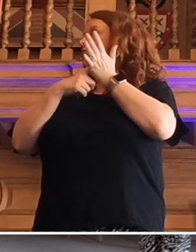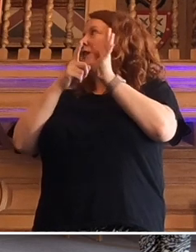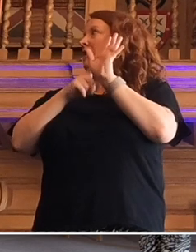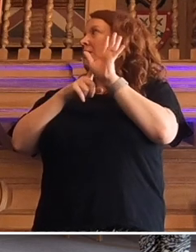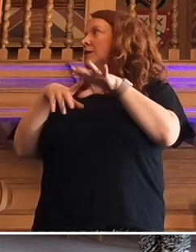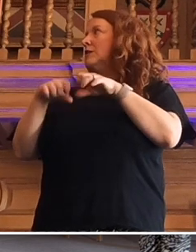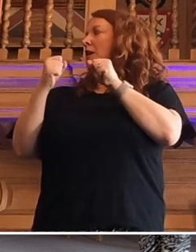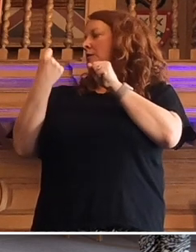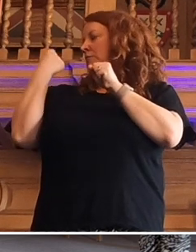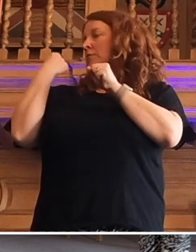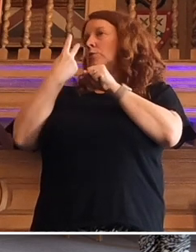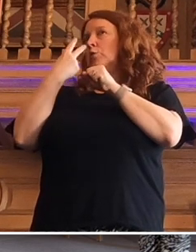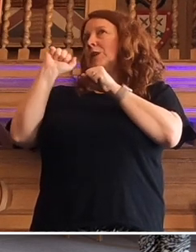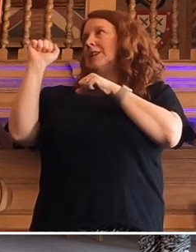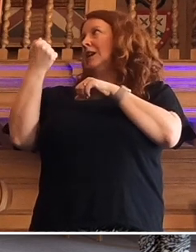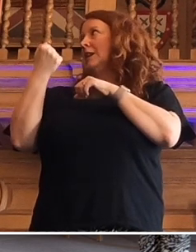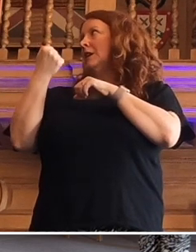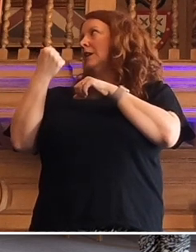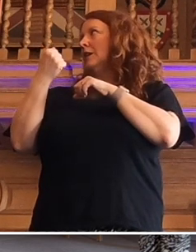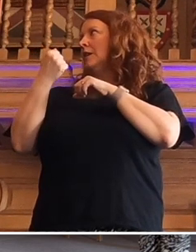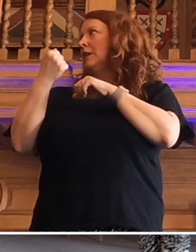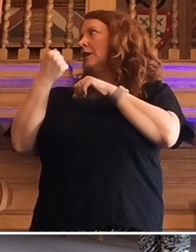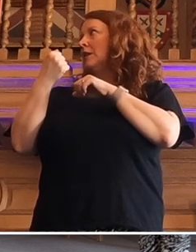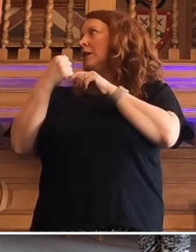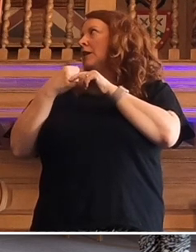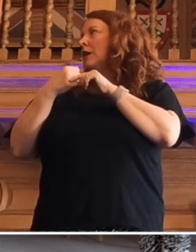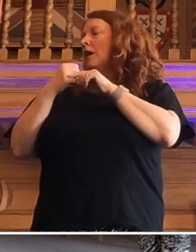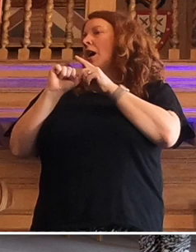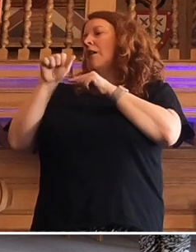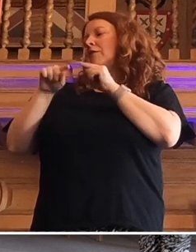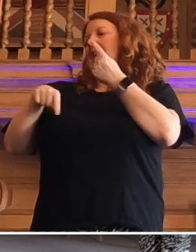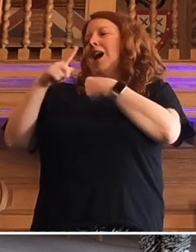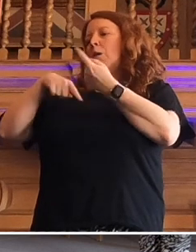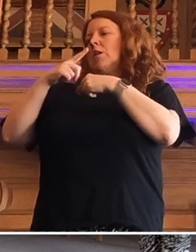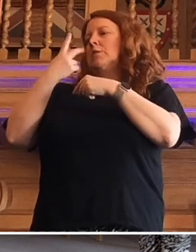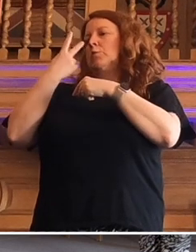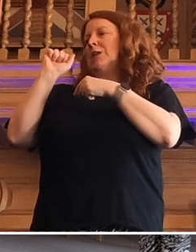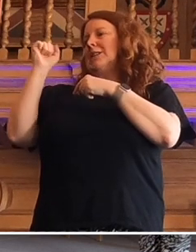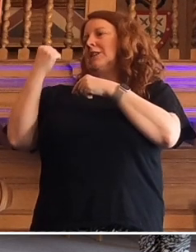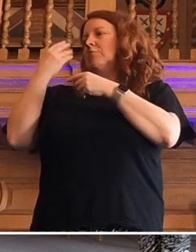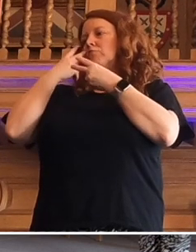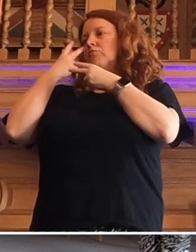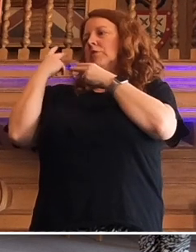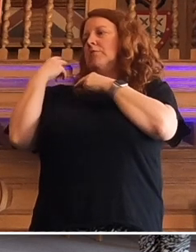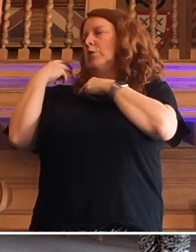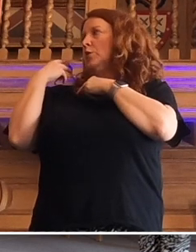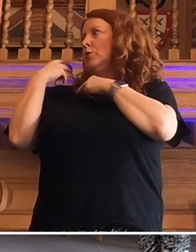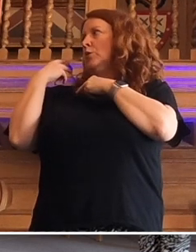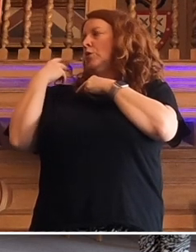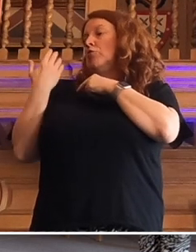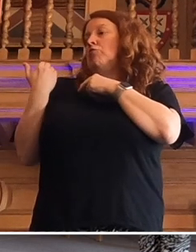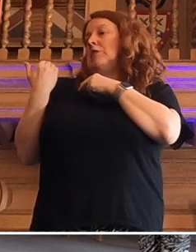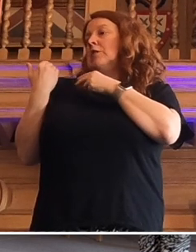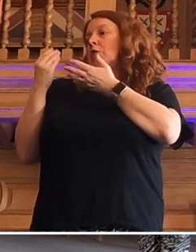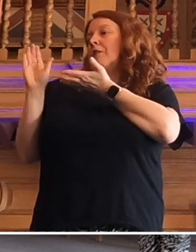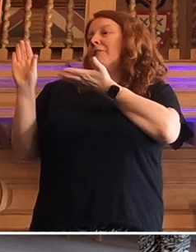2010 after our 2010 review, recently got funded by